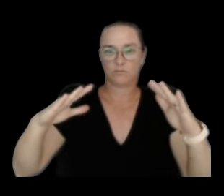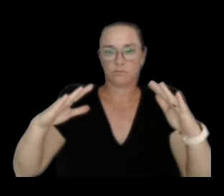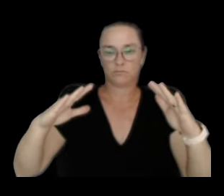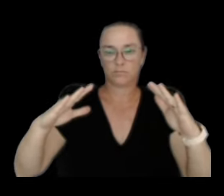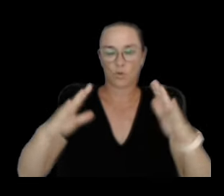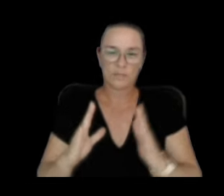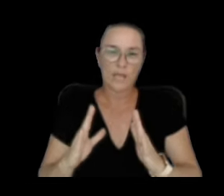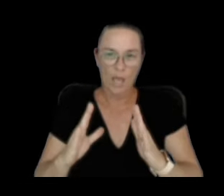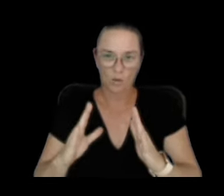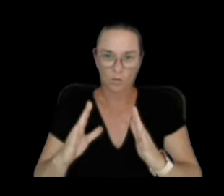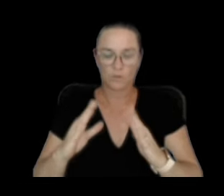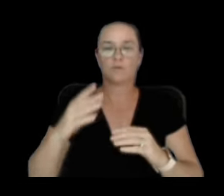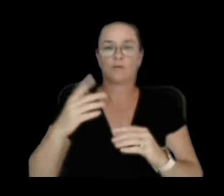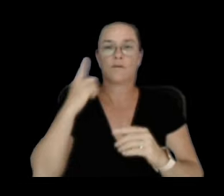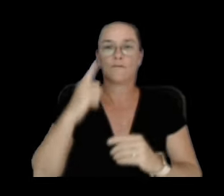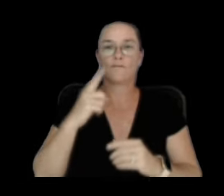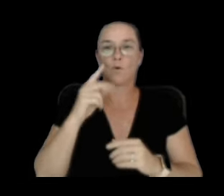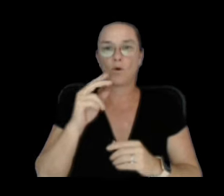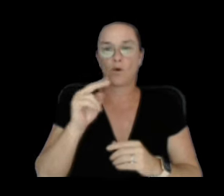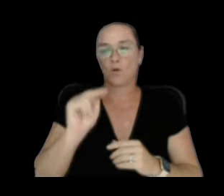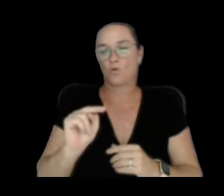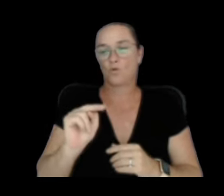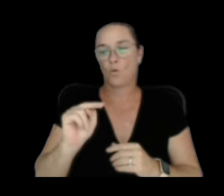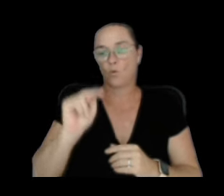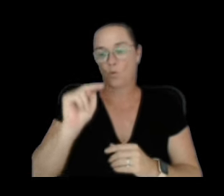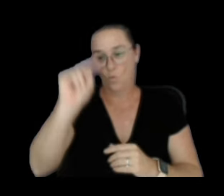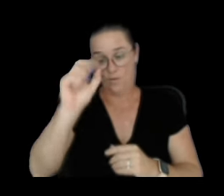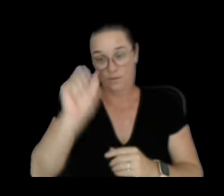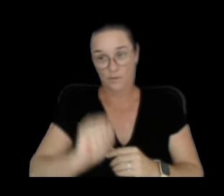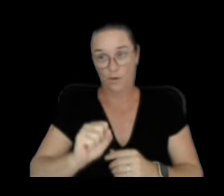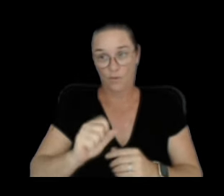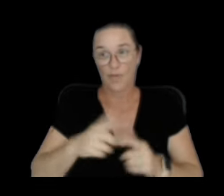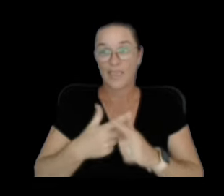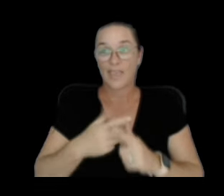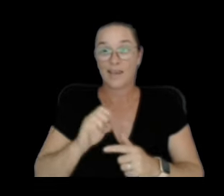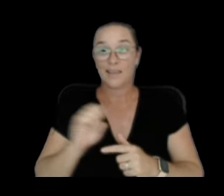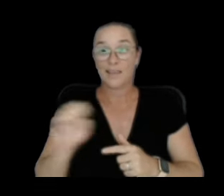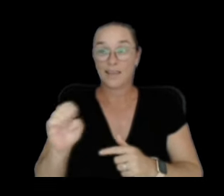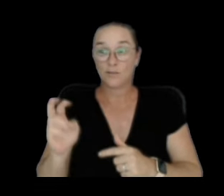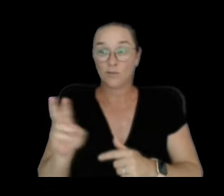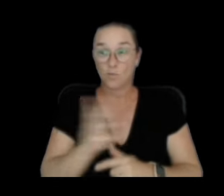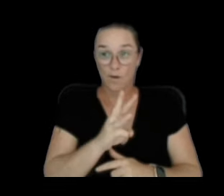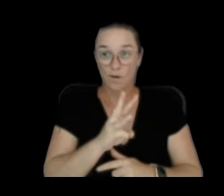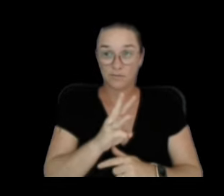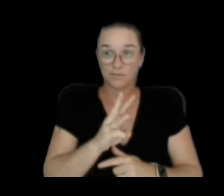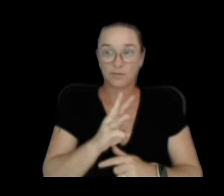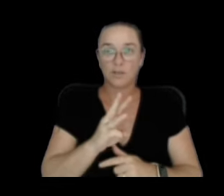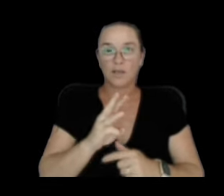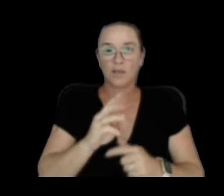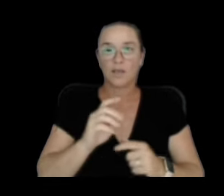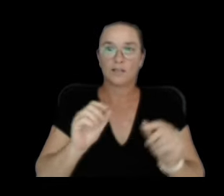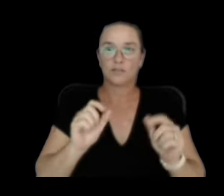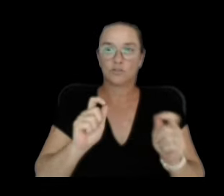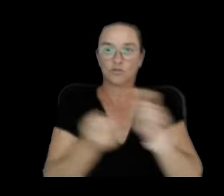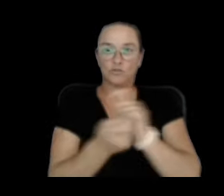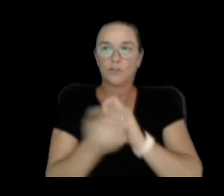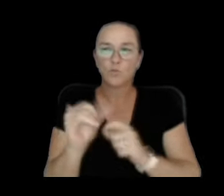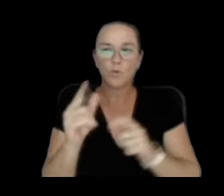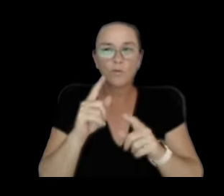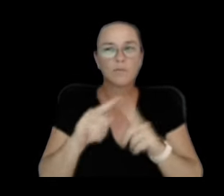the north-south direction. Similarly, there's been some tilt in the east-west direction, but not as large in magnitude over there.